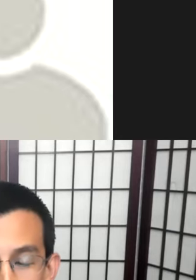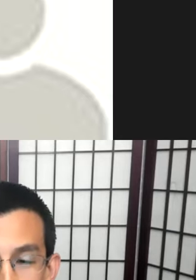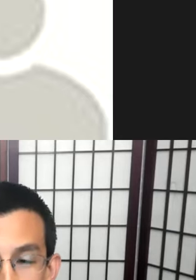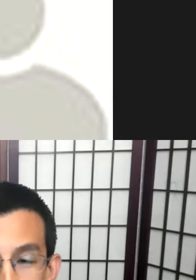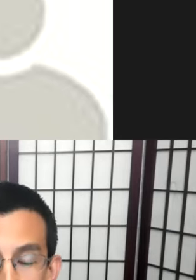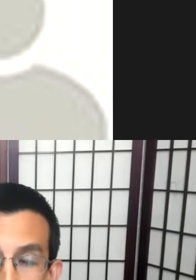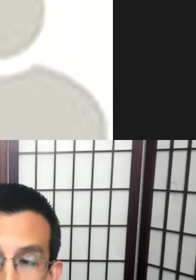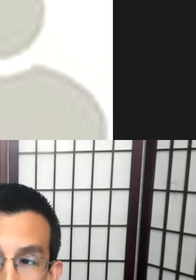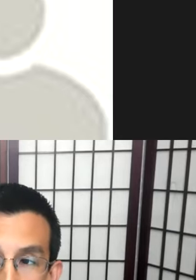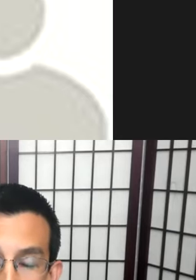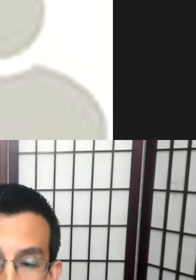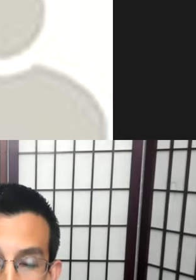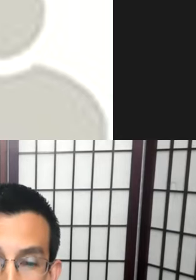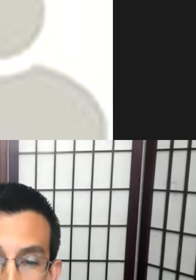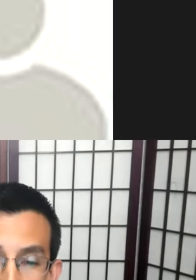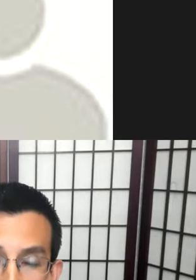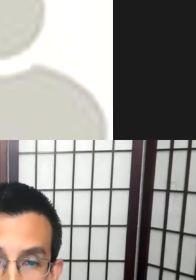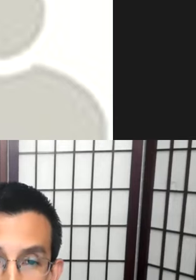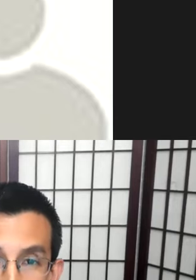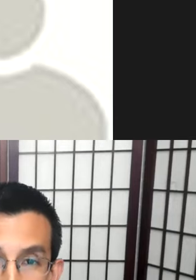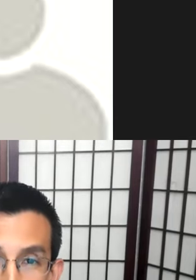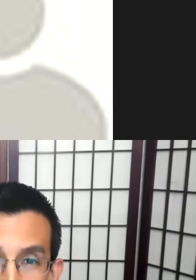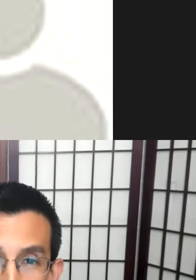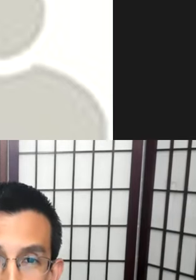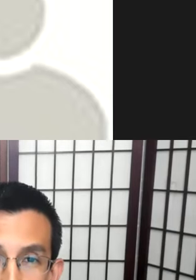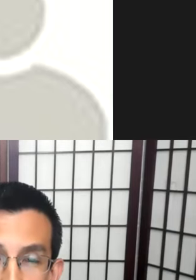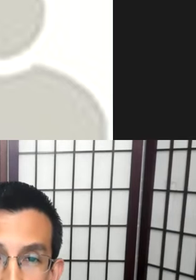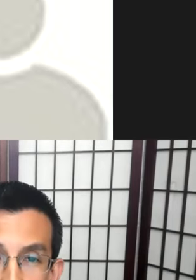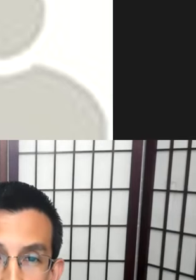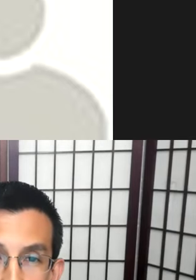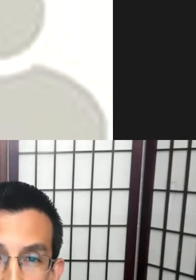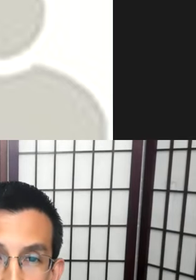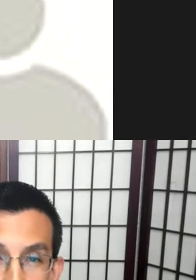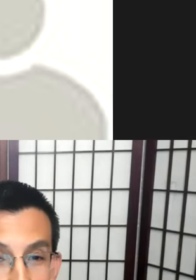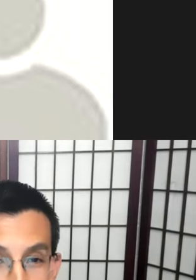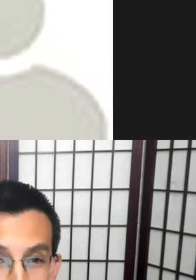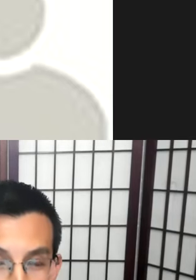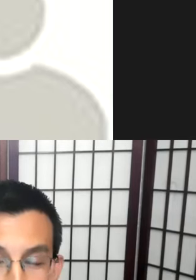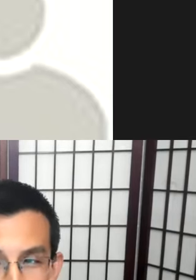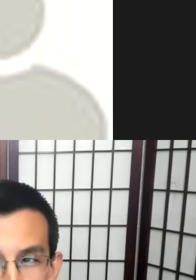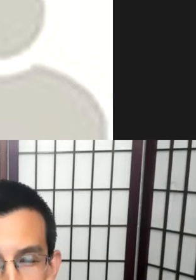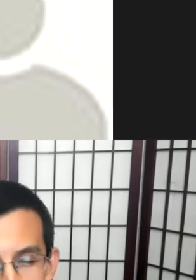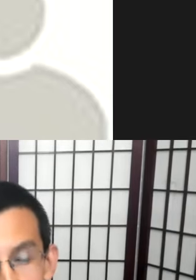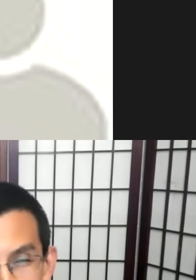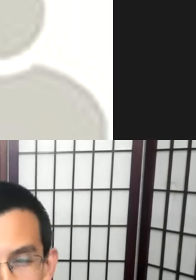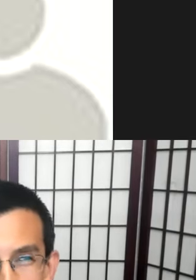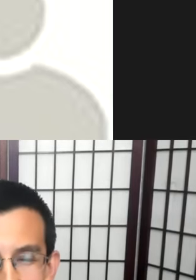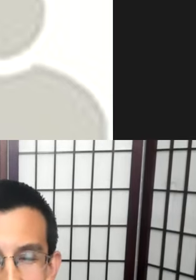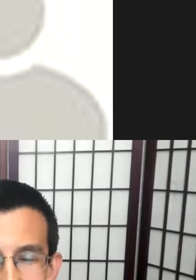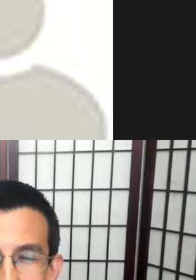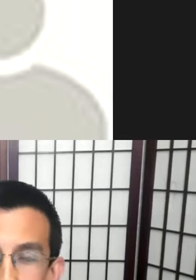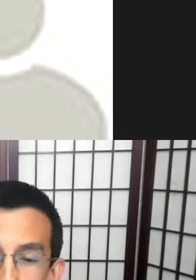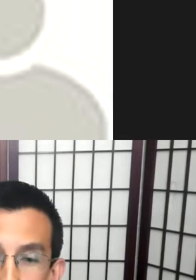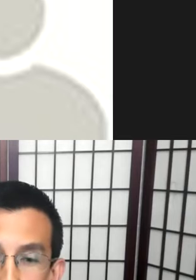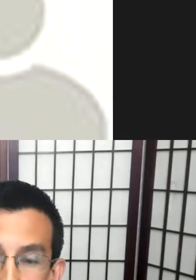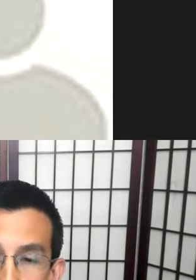called Natives for Linguistics. That's natives with a capital N in reference to the proper noun,